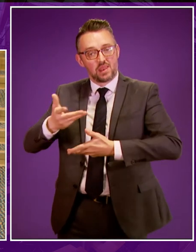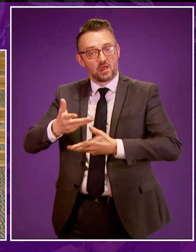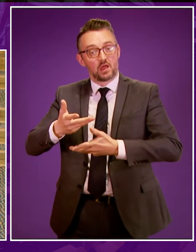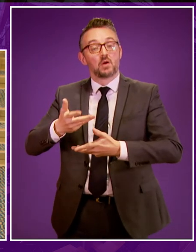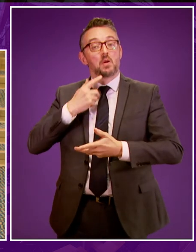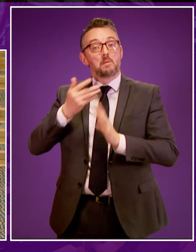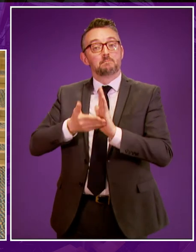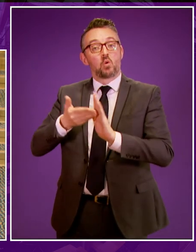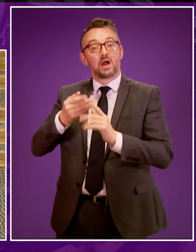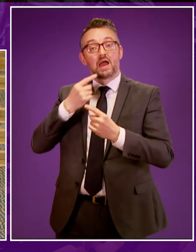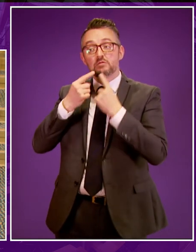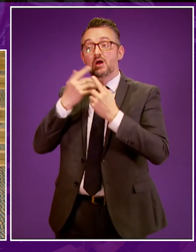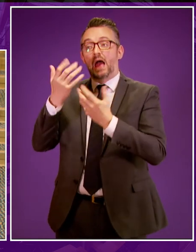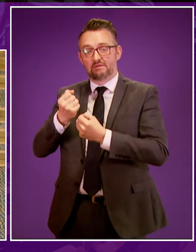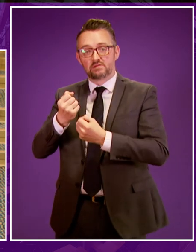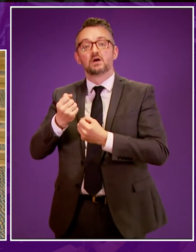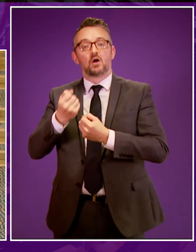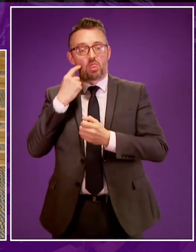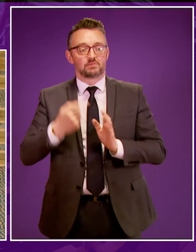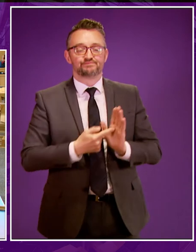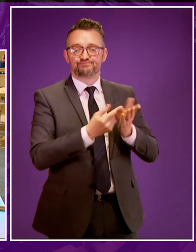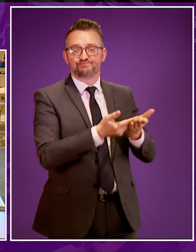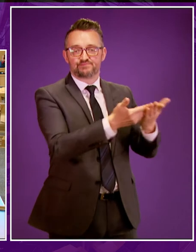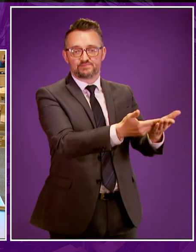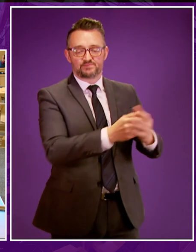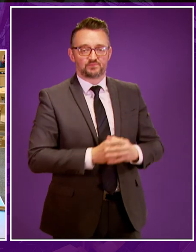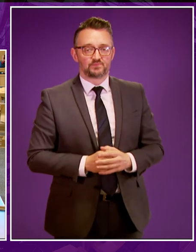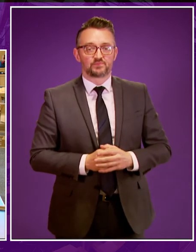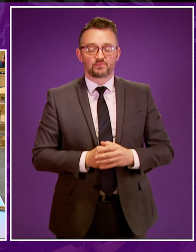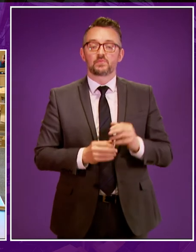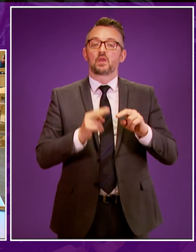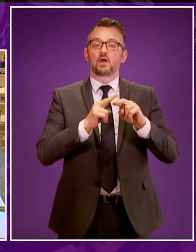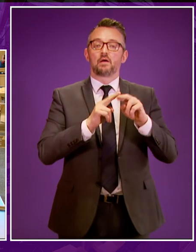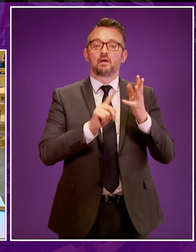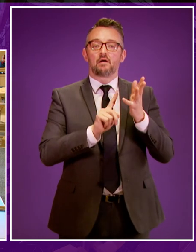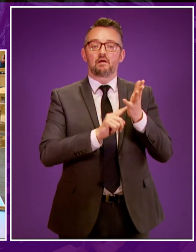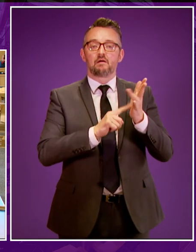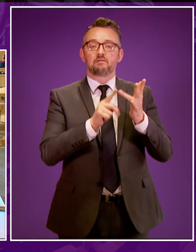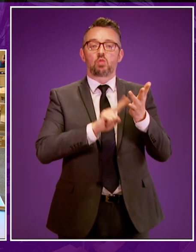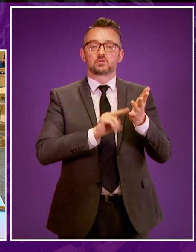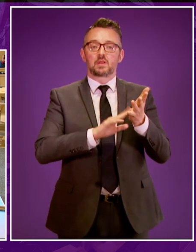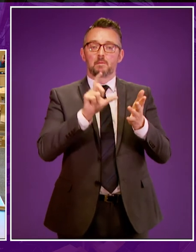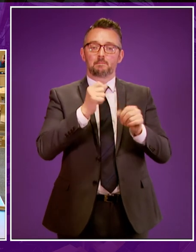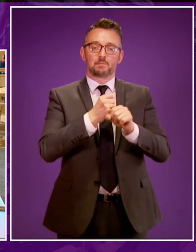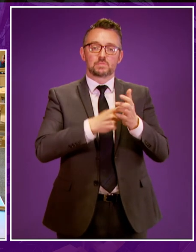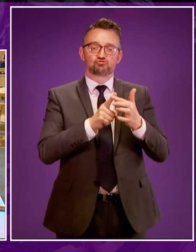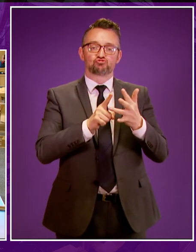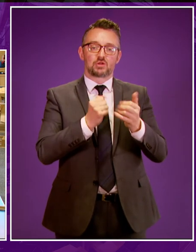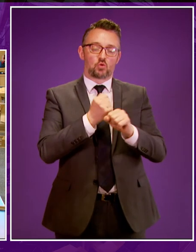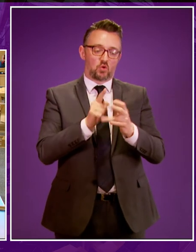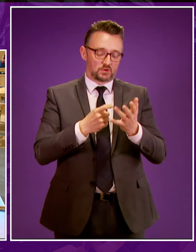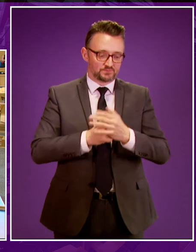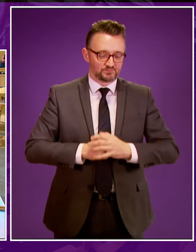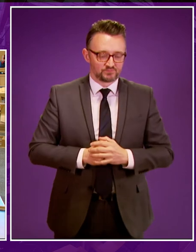more to update members on in relation to that we will seek to do so under Fulton McGregor thank you thank Poseidon officer like everyone else I